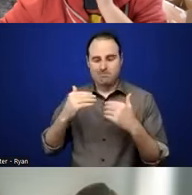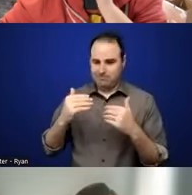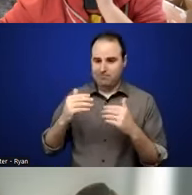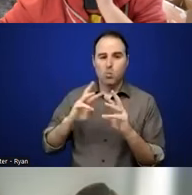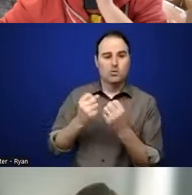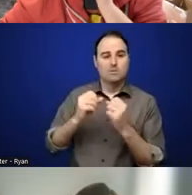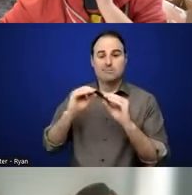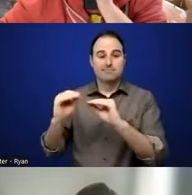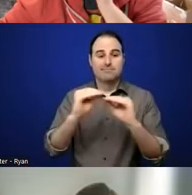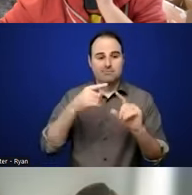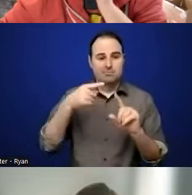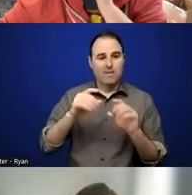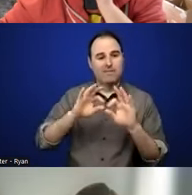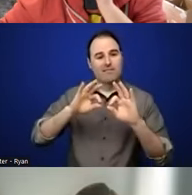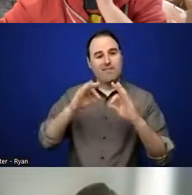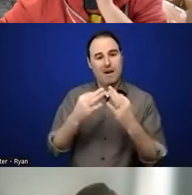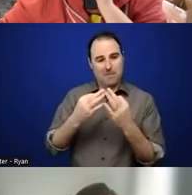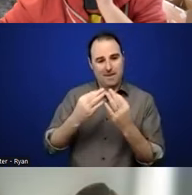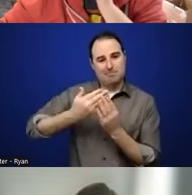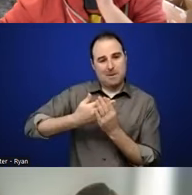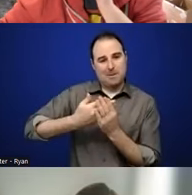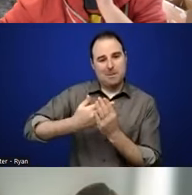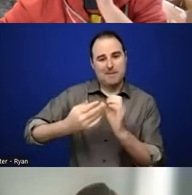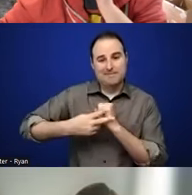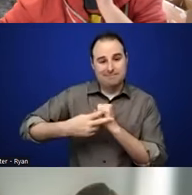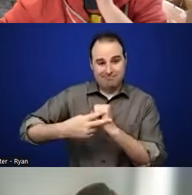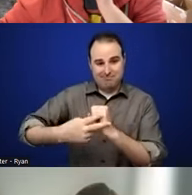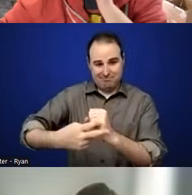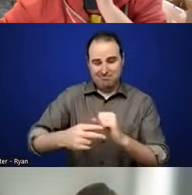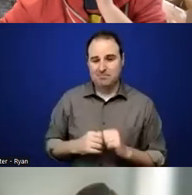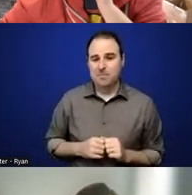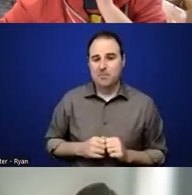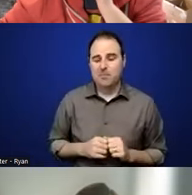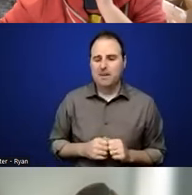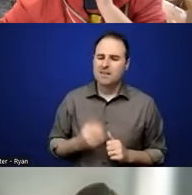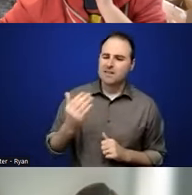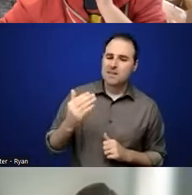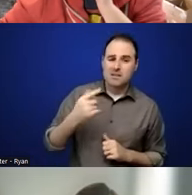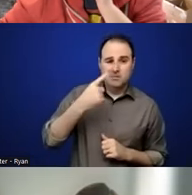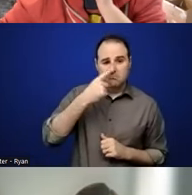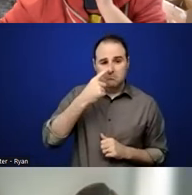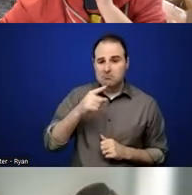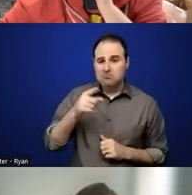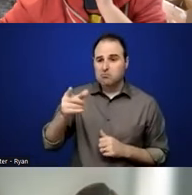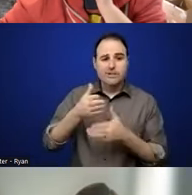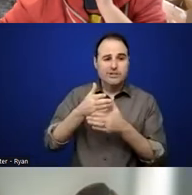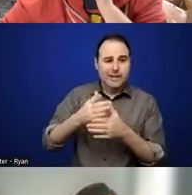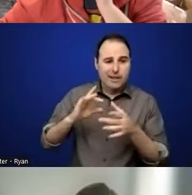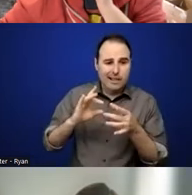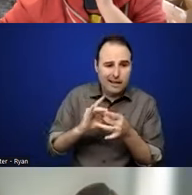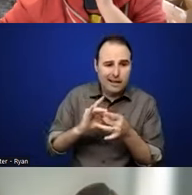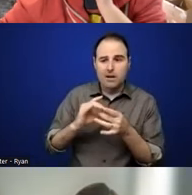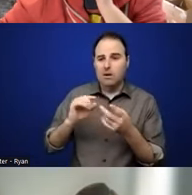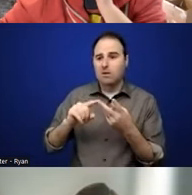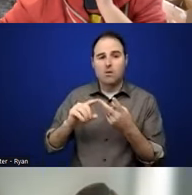And I was just interested either briefly, or if you could share a link, just to talk a little bit about that methodology. Cause I think that would be something that